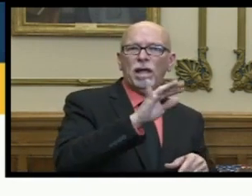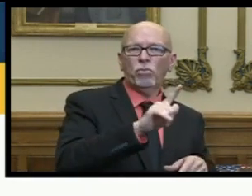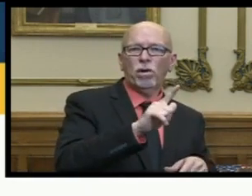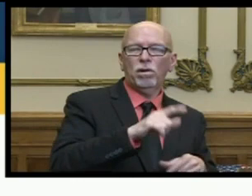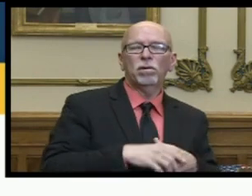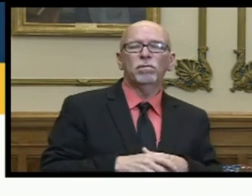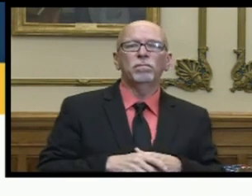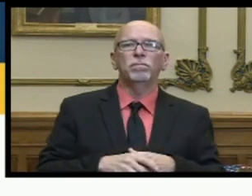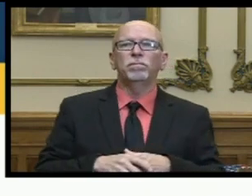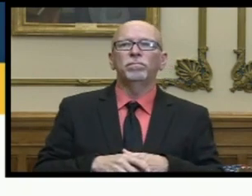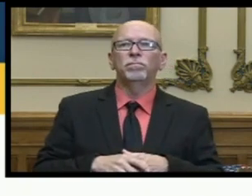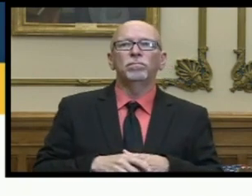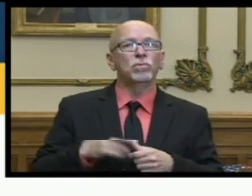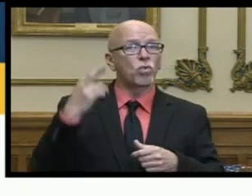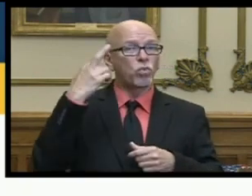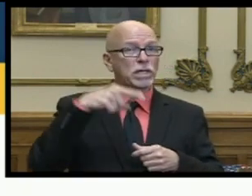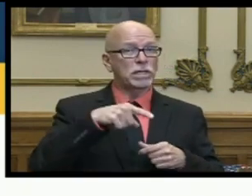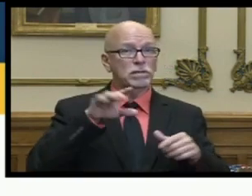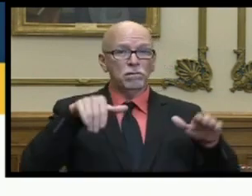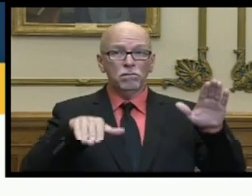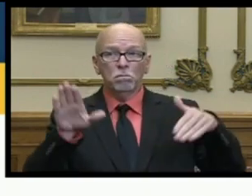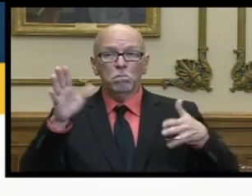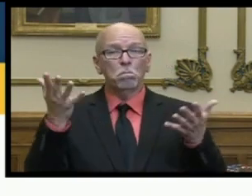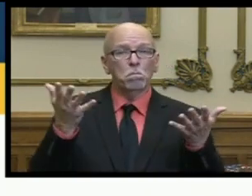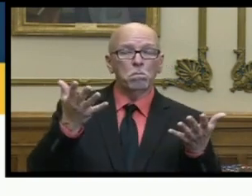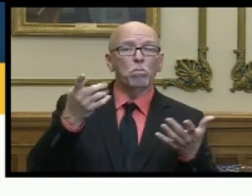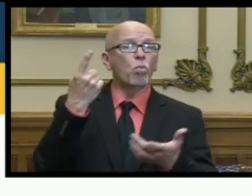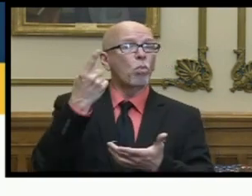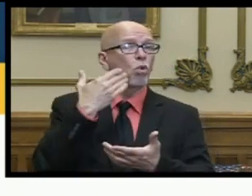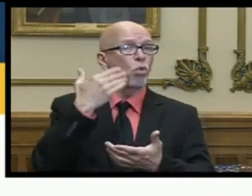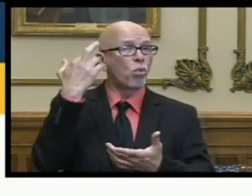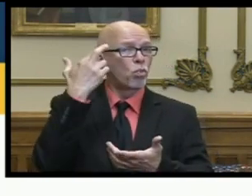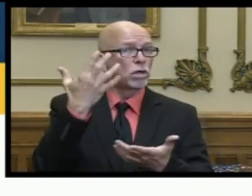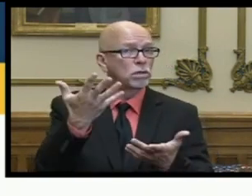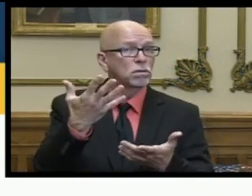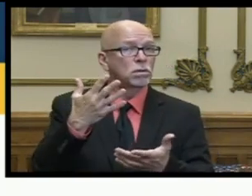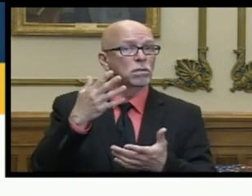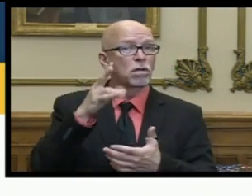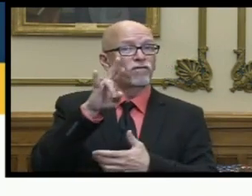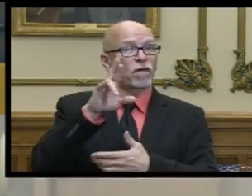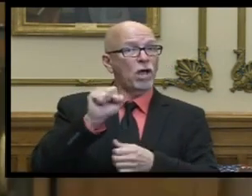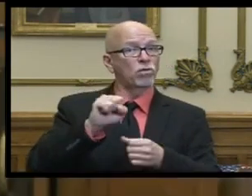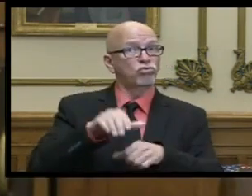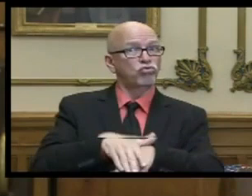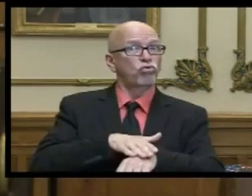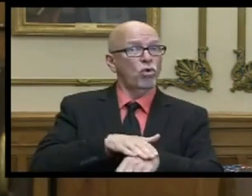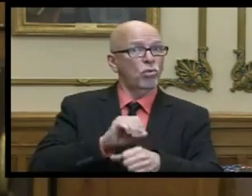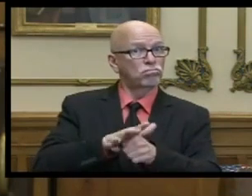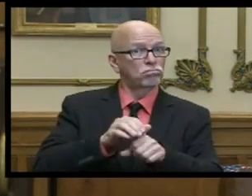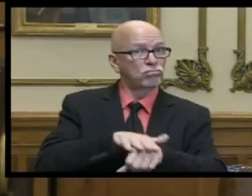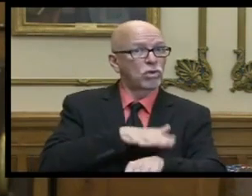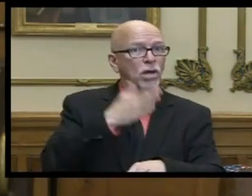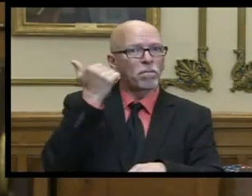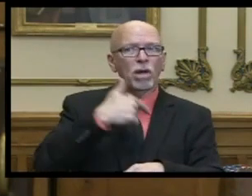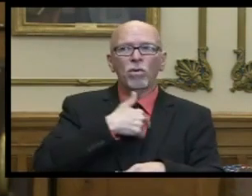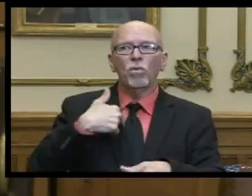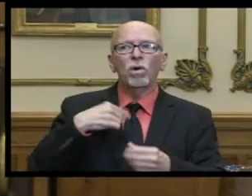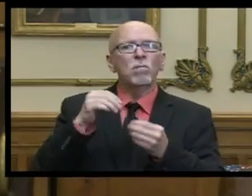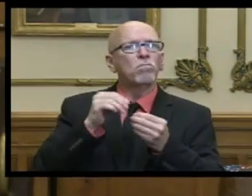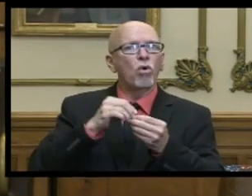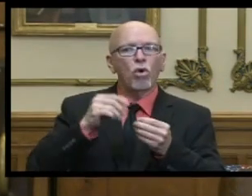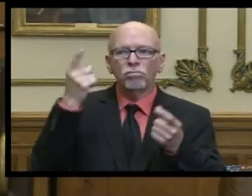while the reasons for this could vary a likely reason that the virus has slowed was due to our collective efforts to be safer